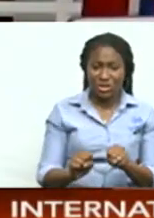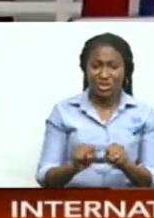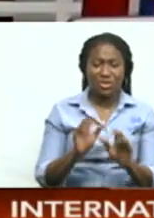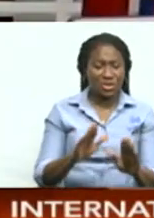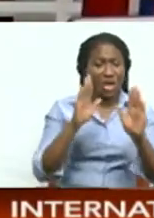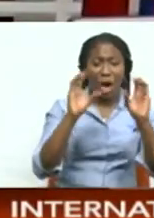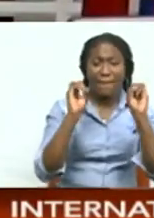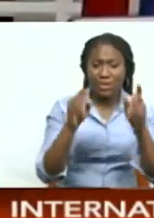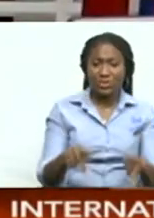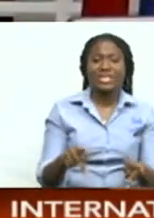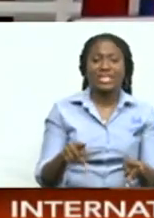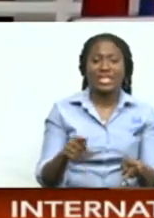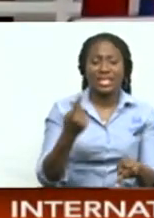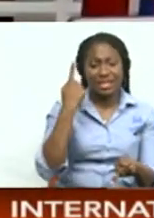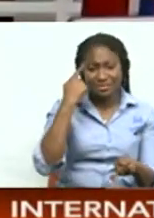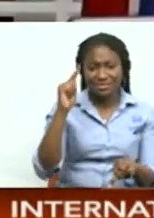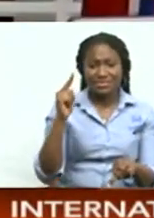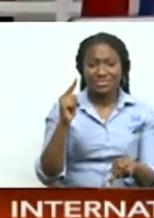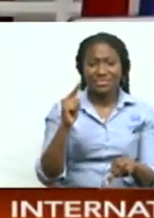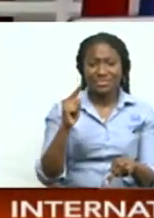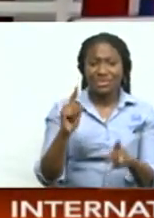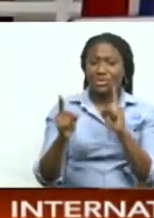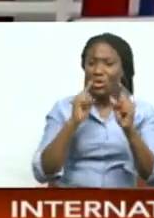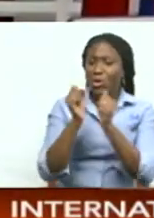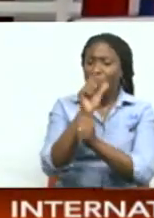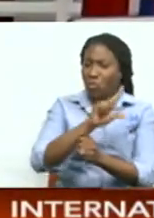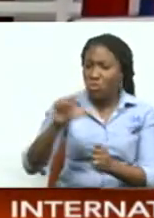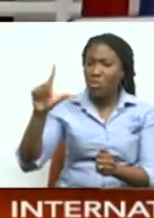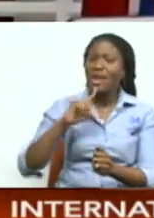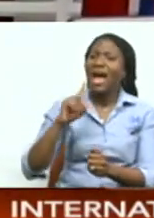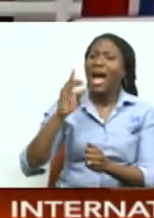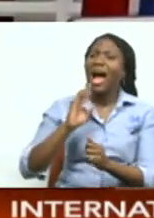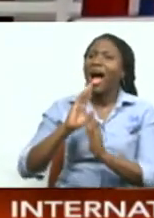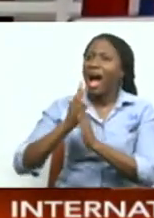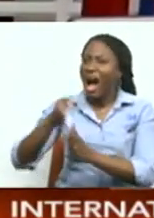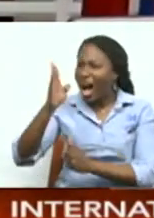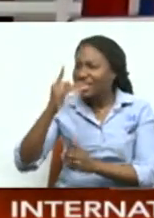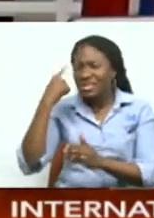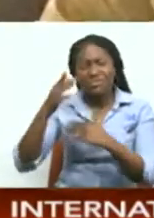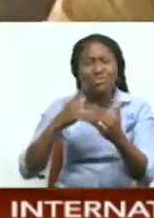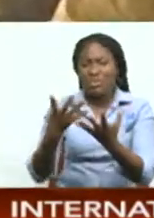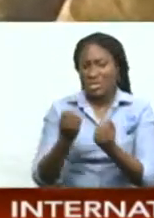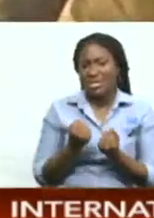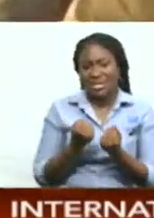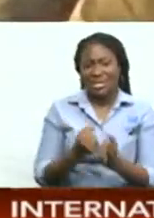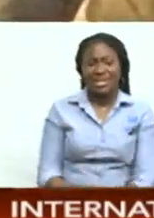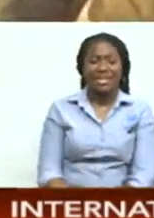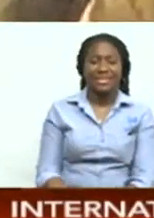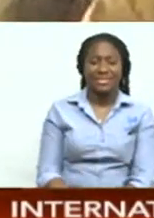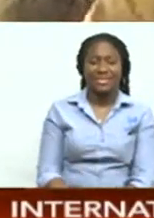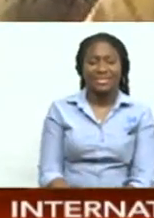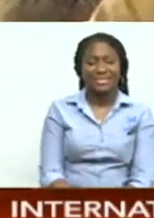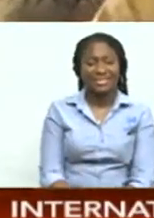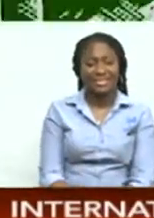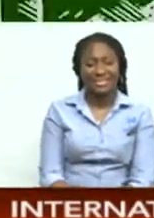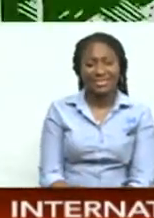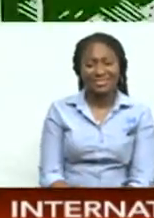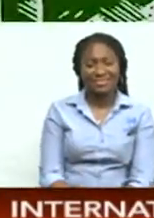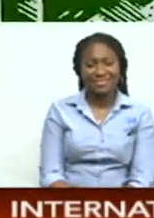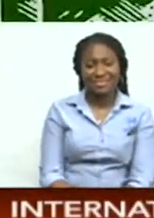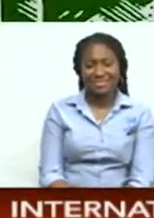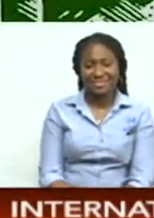opportunity to speak to your lord and to ask for you know that thing that you desire matthew chin cnc3 news